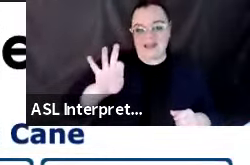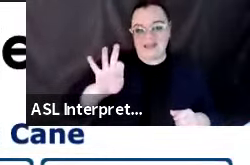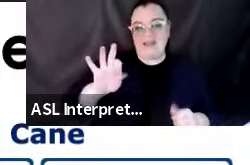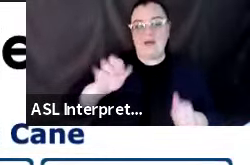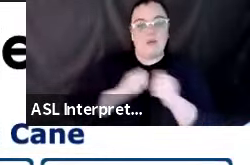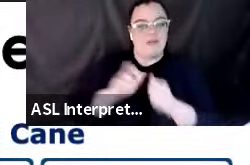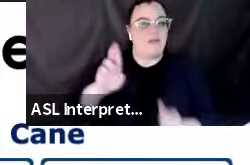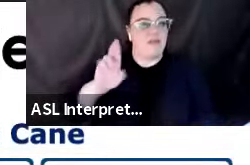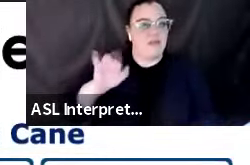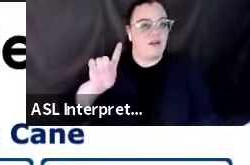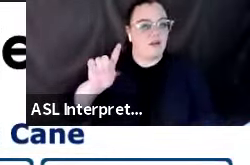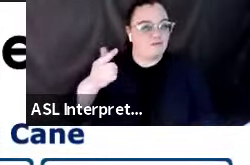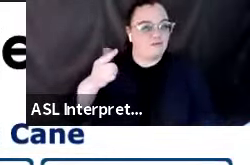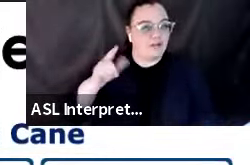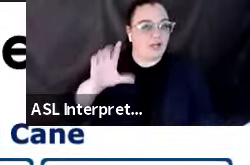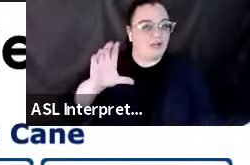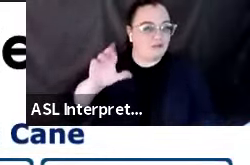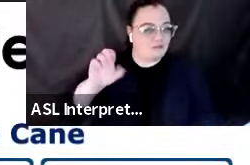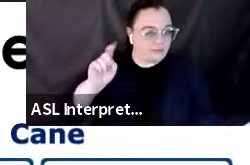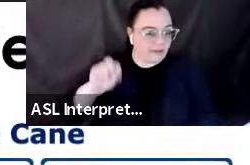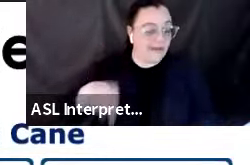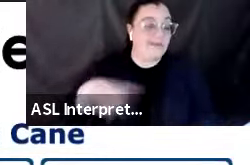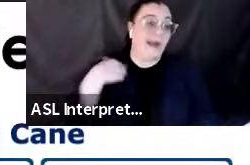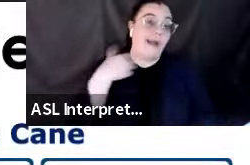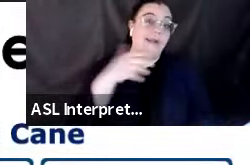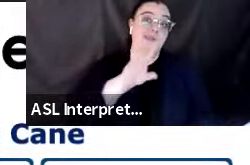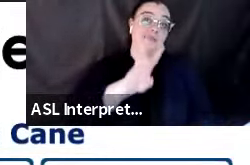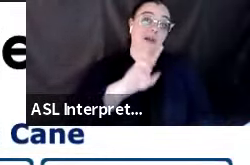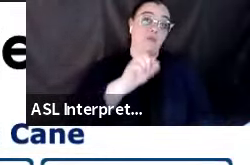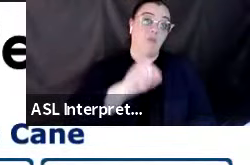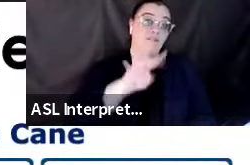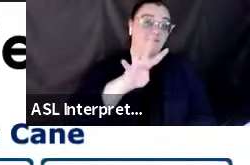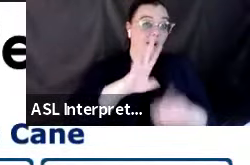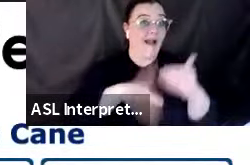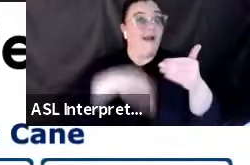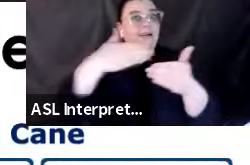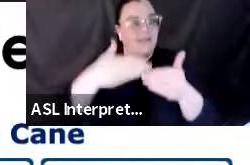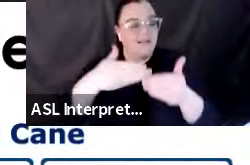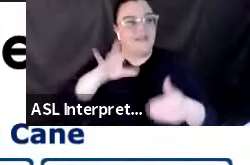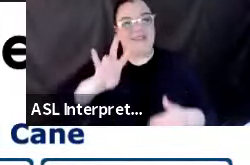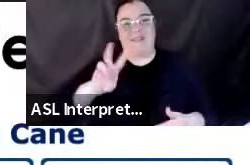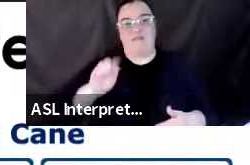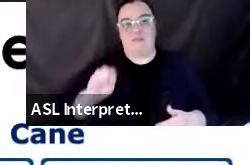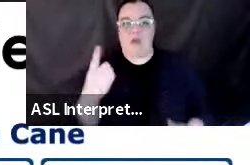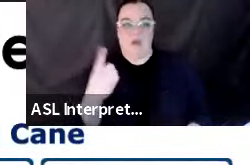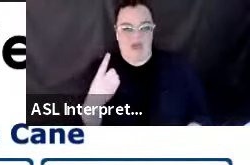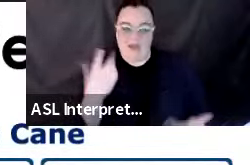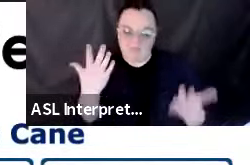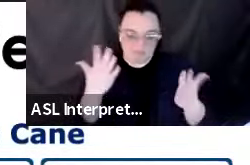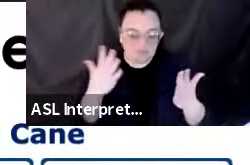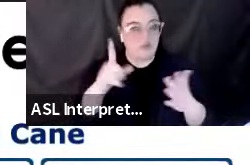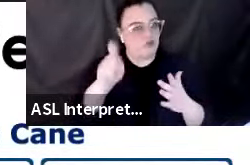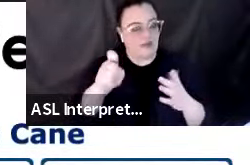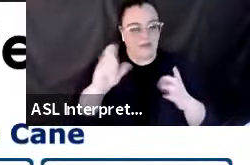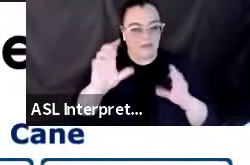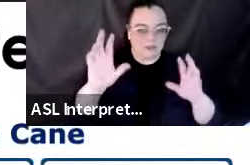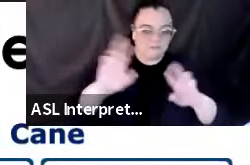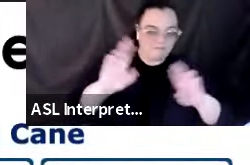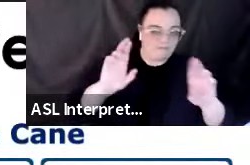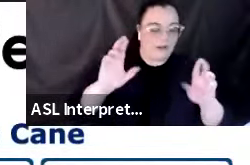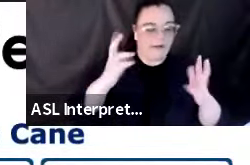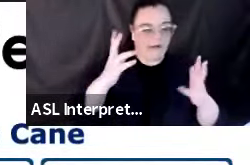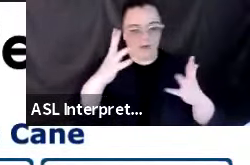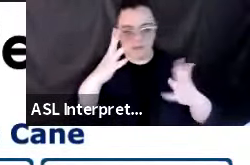where there was a 6.4 earthquake, followed by a 7.1 the next day. So always be ready to protect